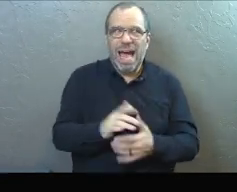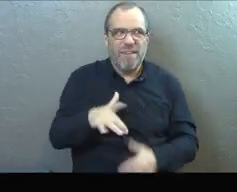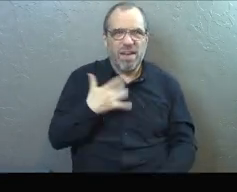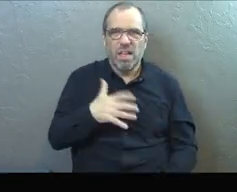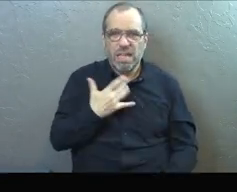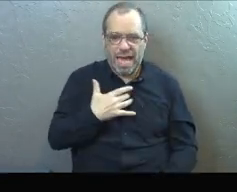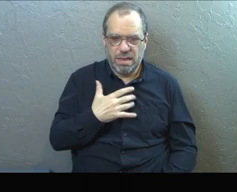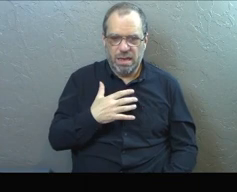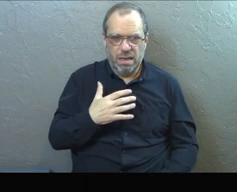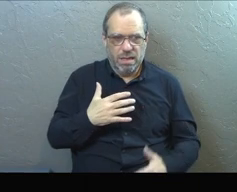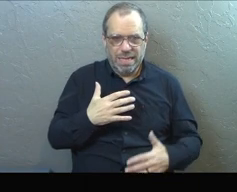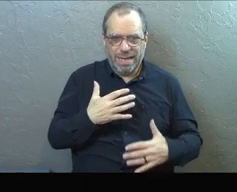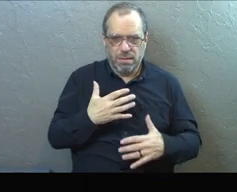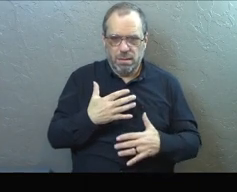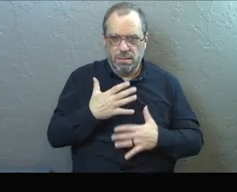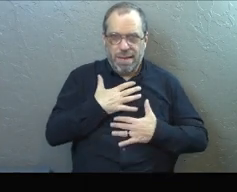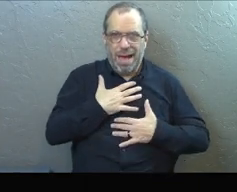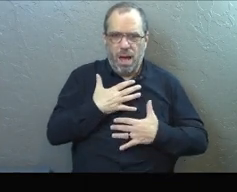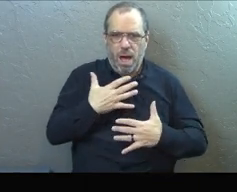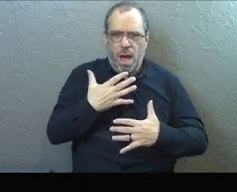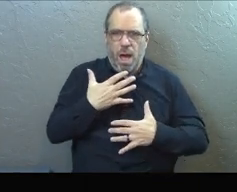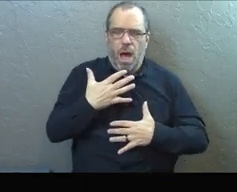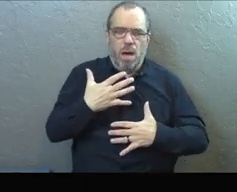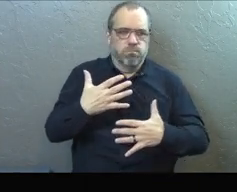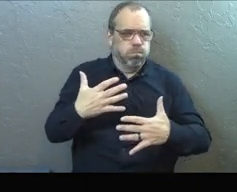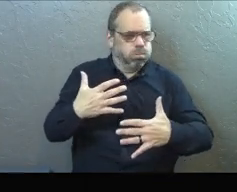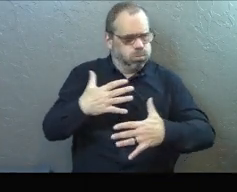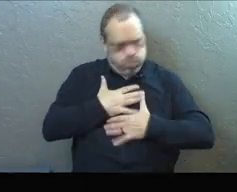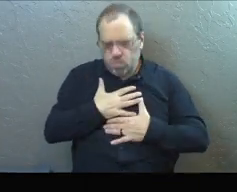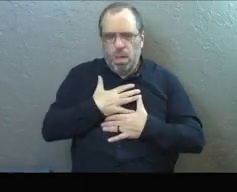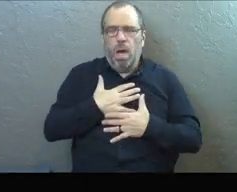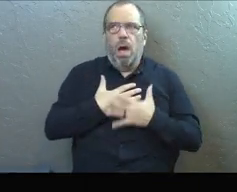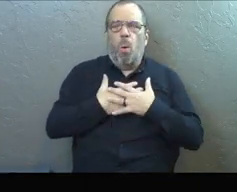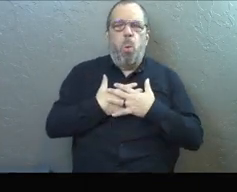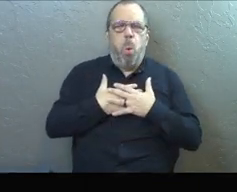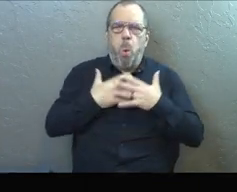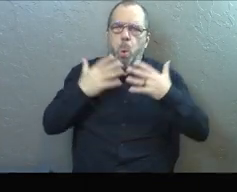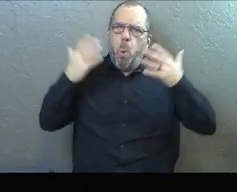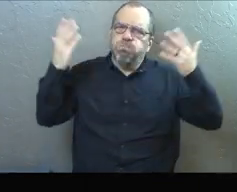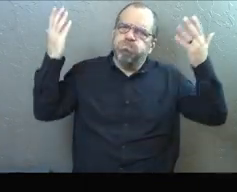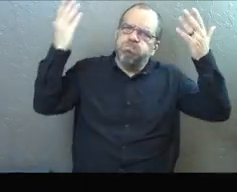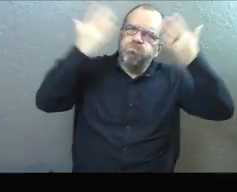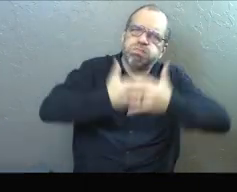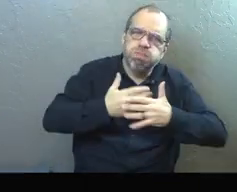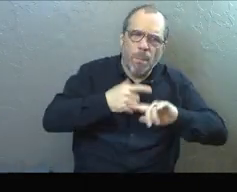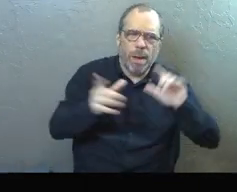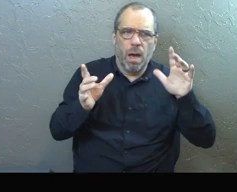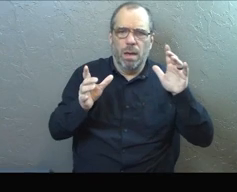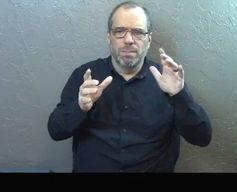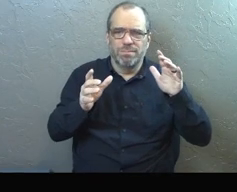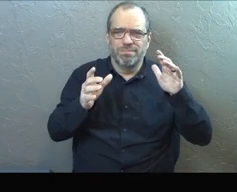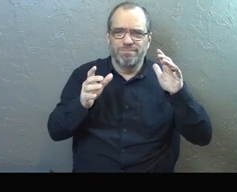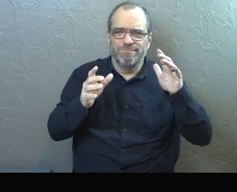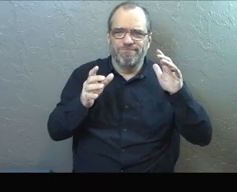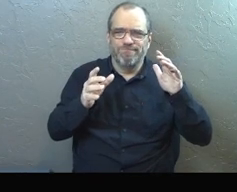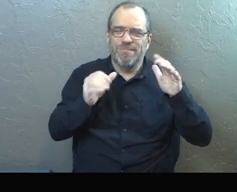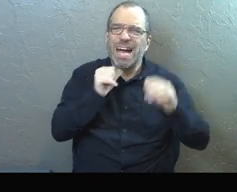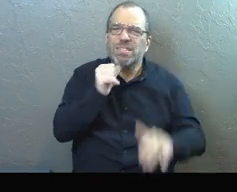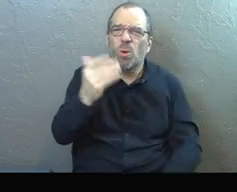of got sucked out of the room. It was so dark. And I realized how dark it kind of always is, but I'm just not aware